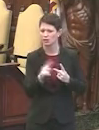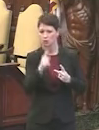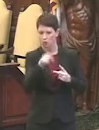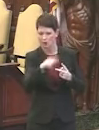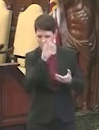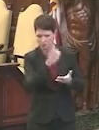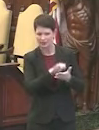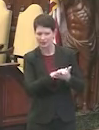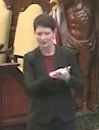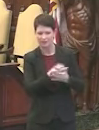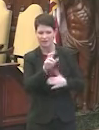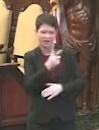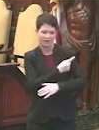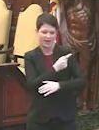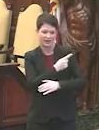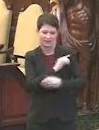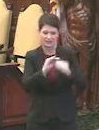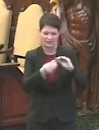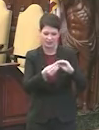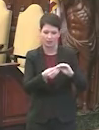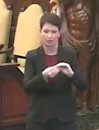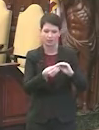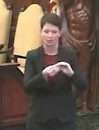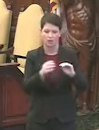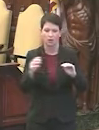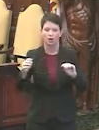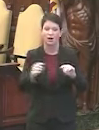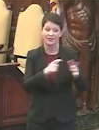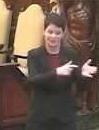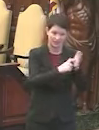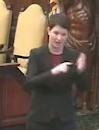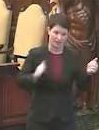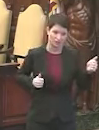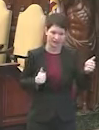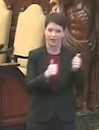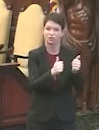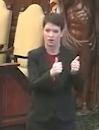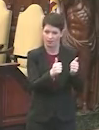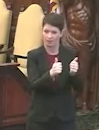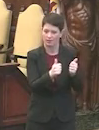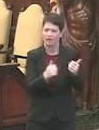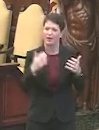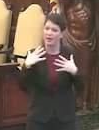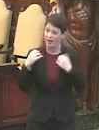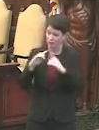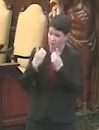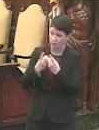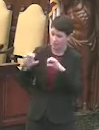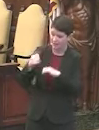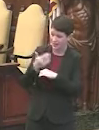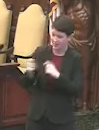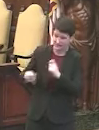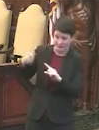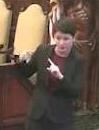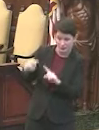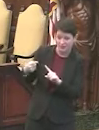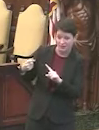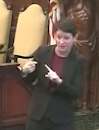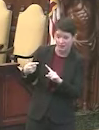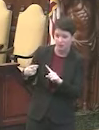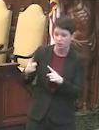you believe that vaccine supply will catch up with the demand? And has the health department done anything specifically